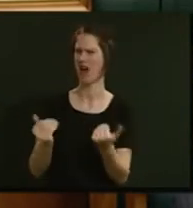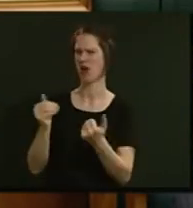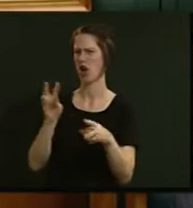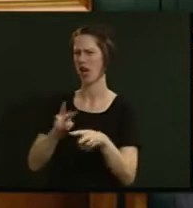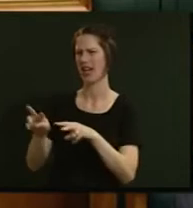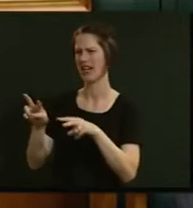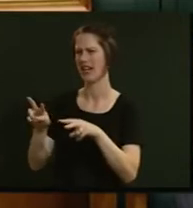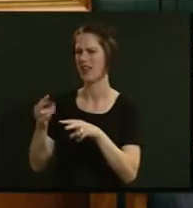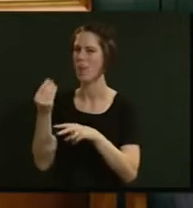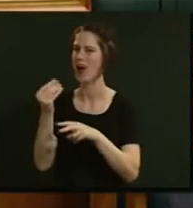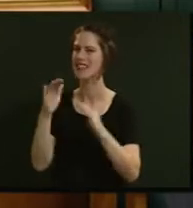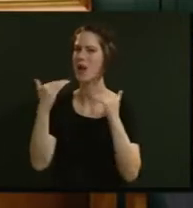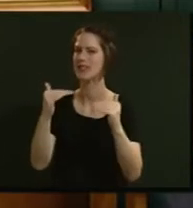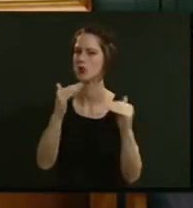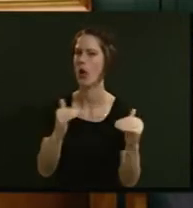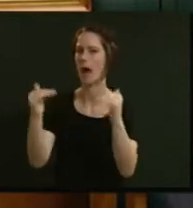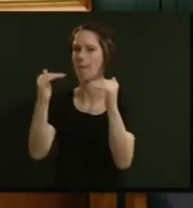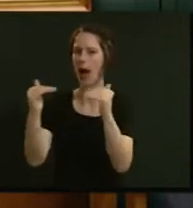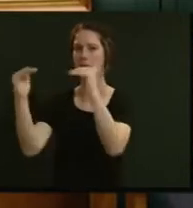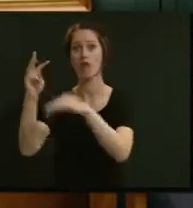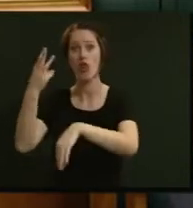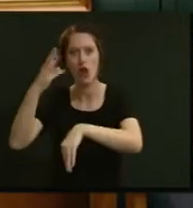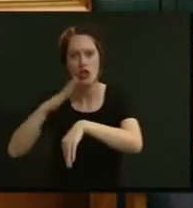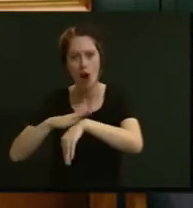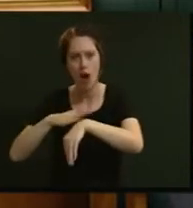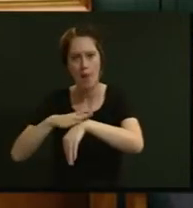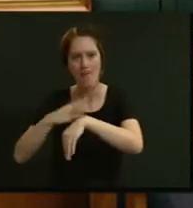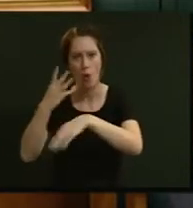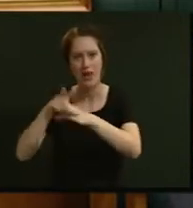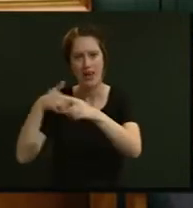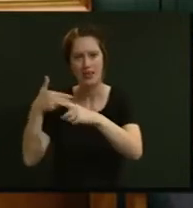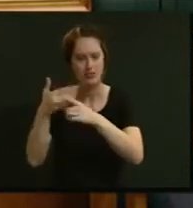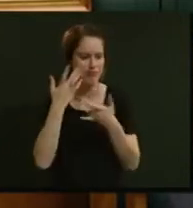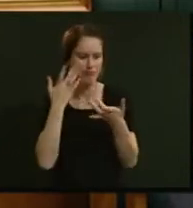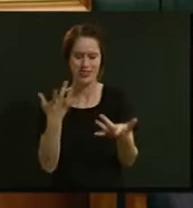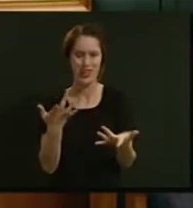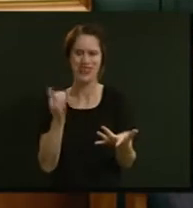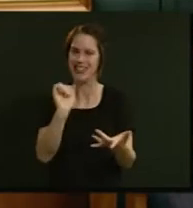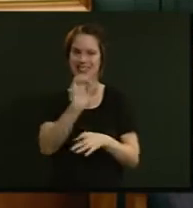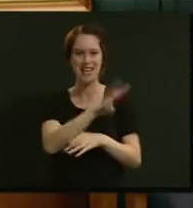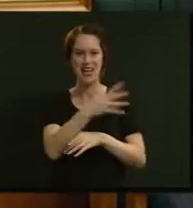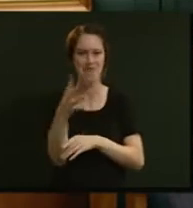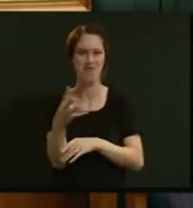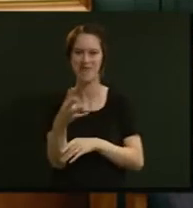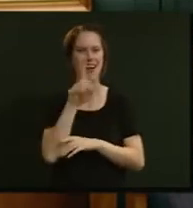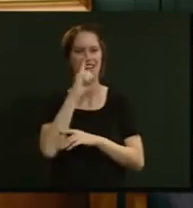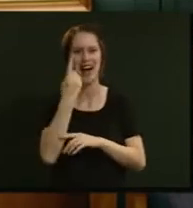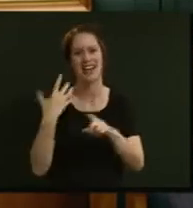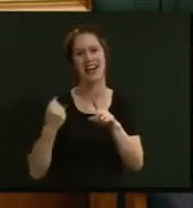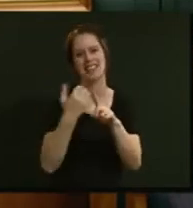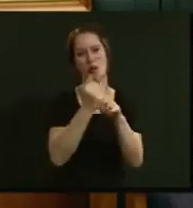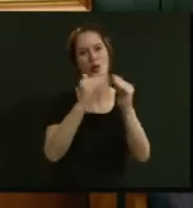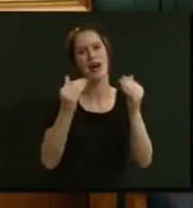bumping up the price limits for the third time in four years simply means that his scheme cannot keep up with house